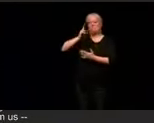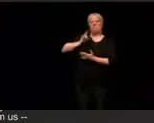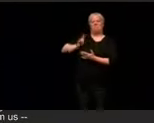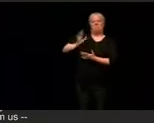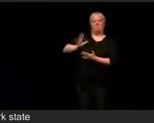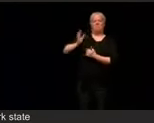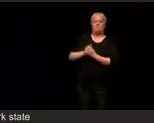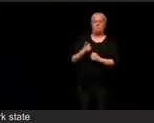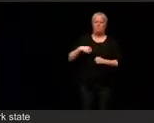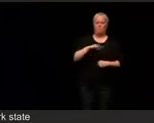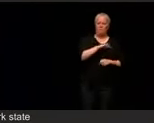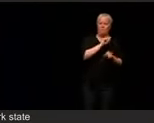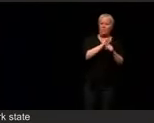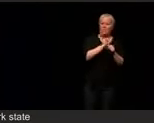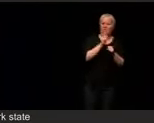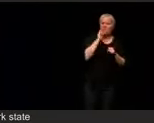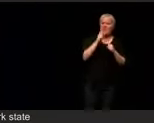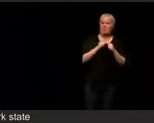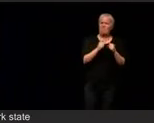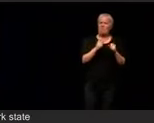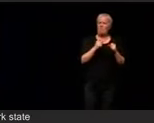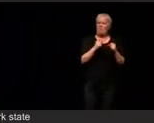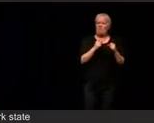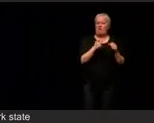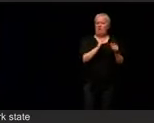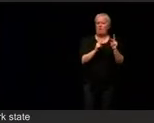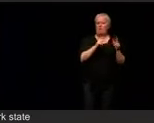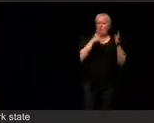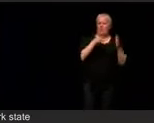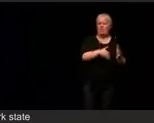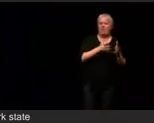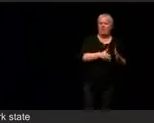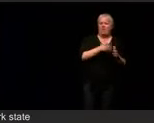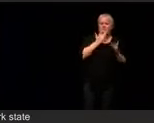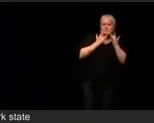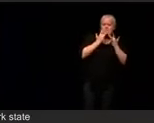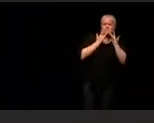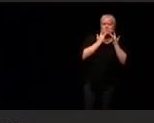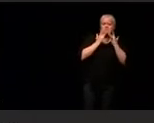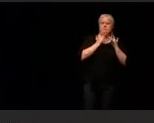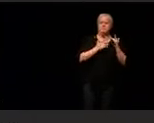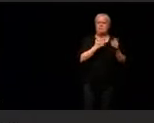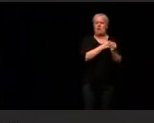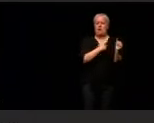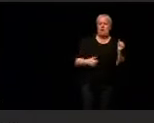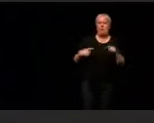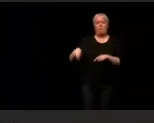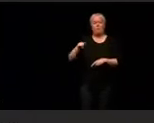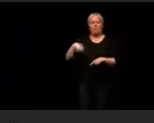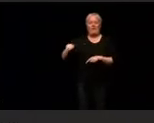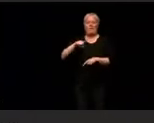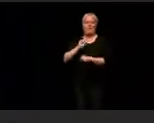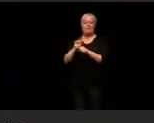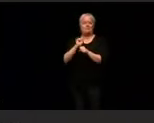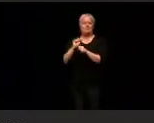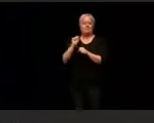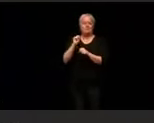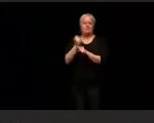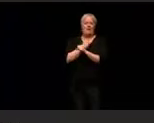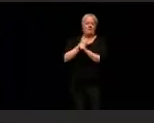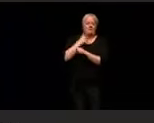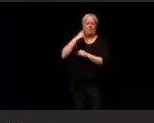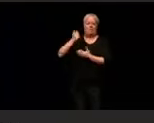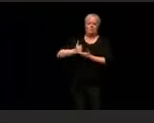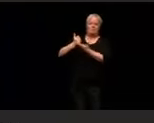interest. We fight for the least, the lost, and the left behind. They fight for the wealthy, the well-off, and the well-connected. We believe in Social